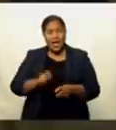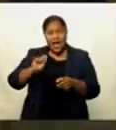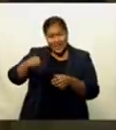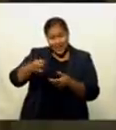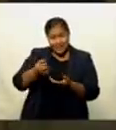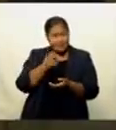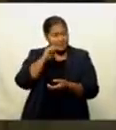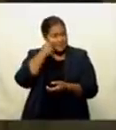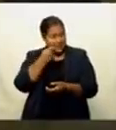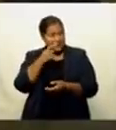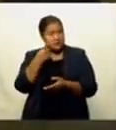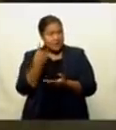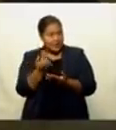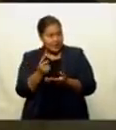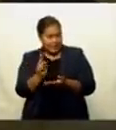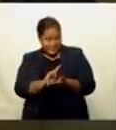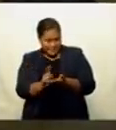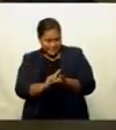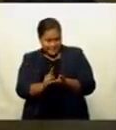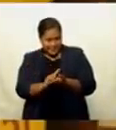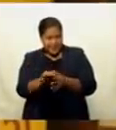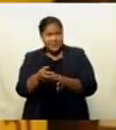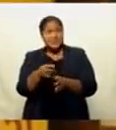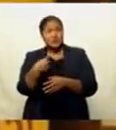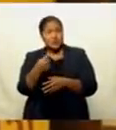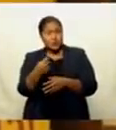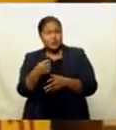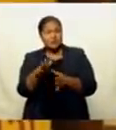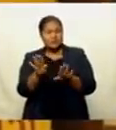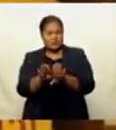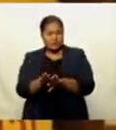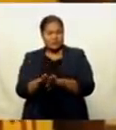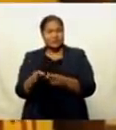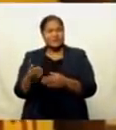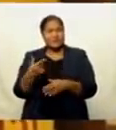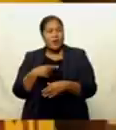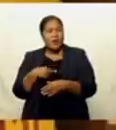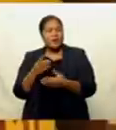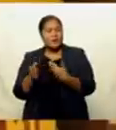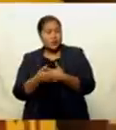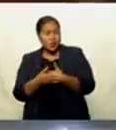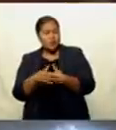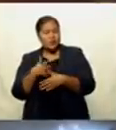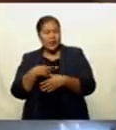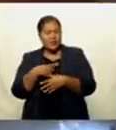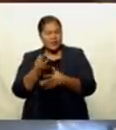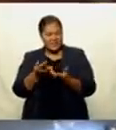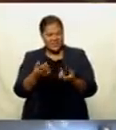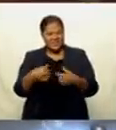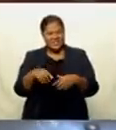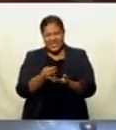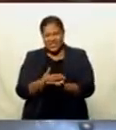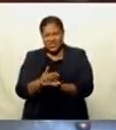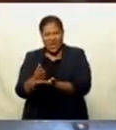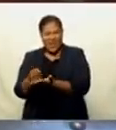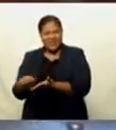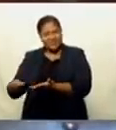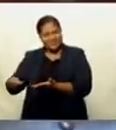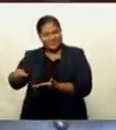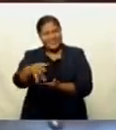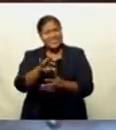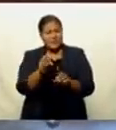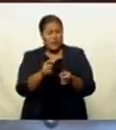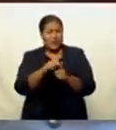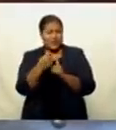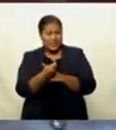have been woven into the fabric of our culture. However, the practice of drinking out of a common bowl creates the perfect condition for the